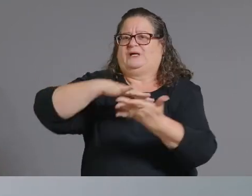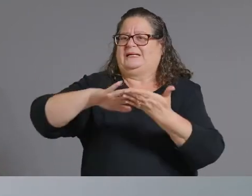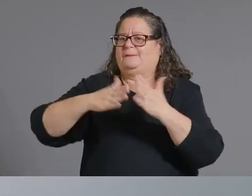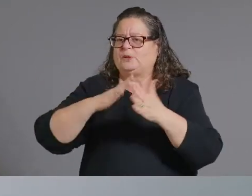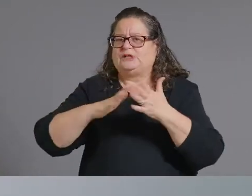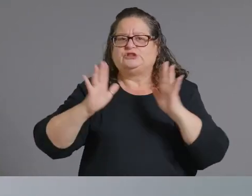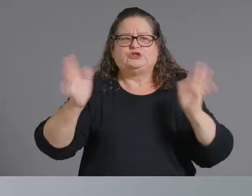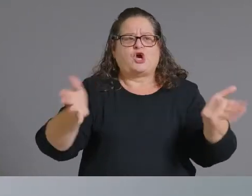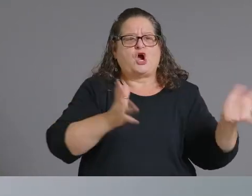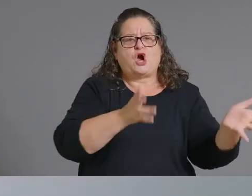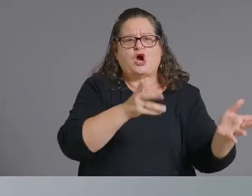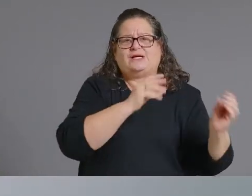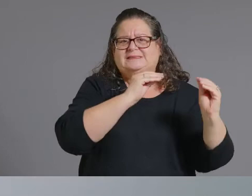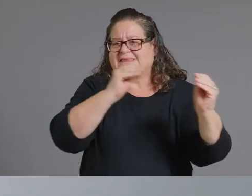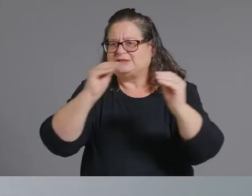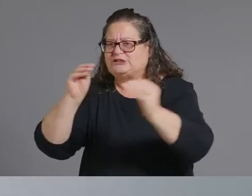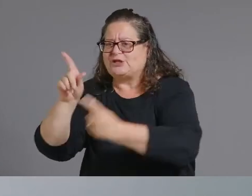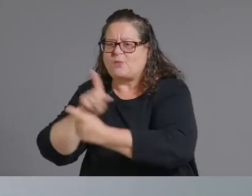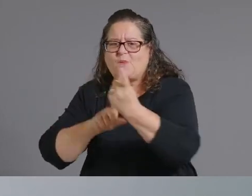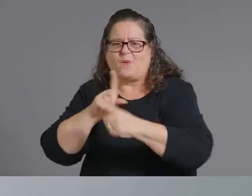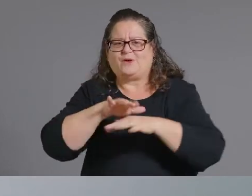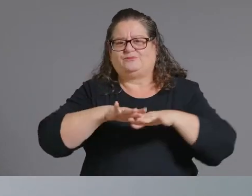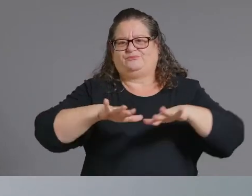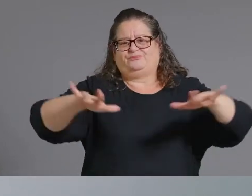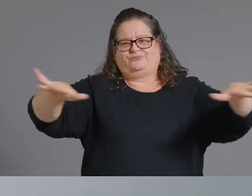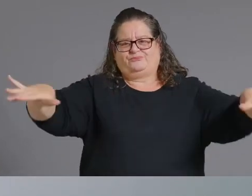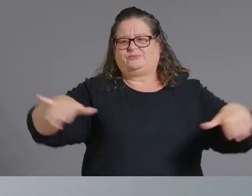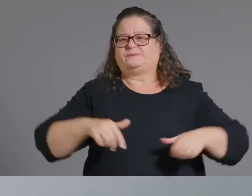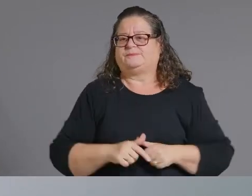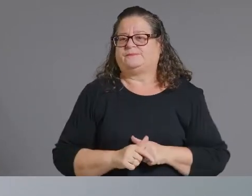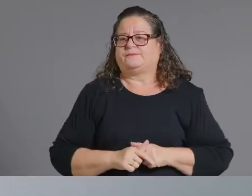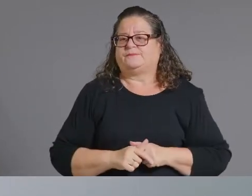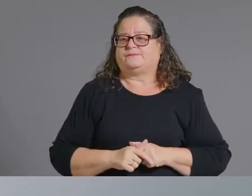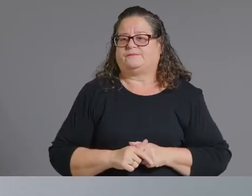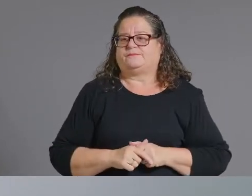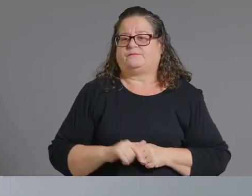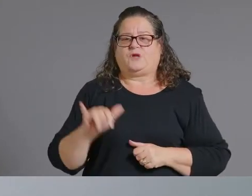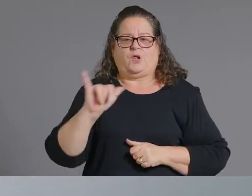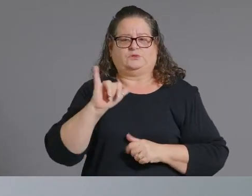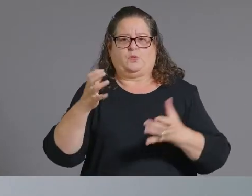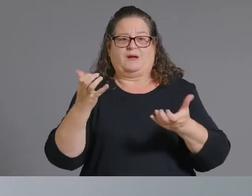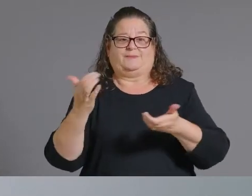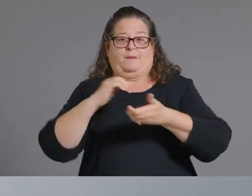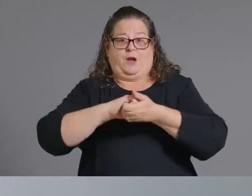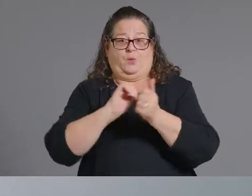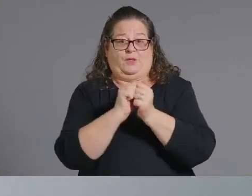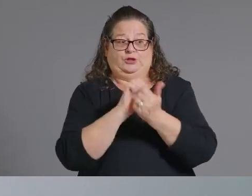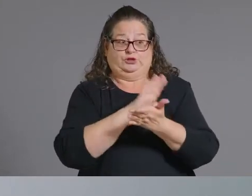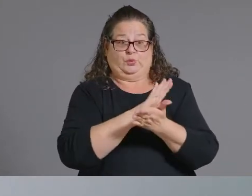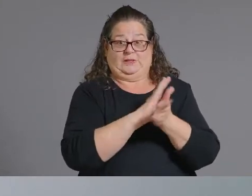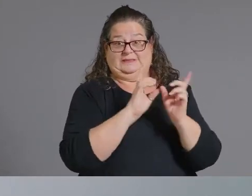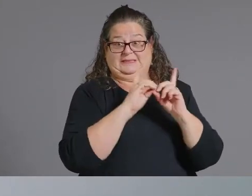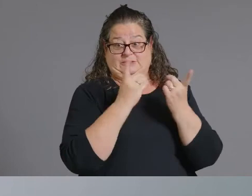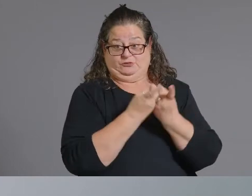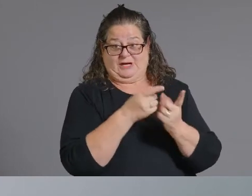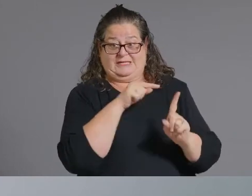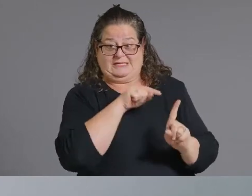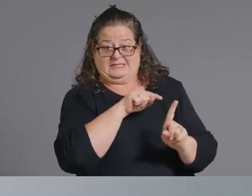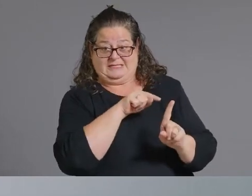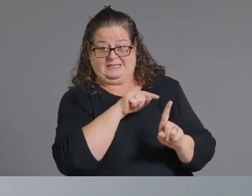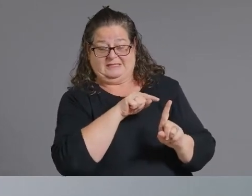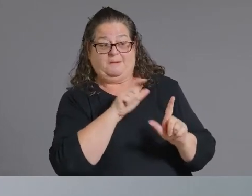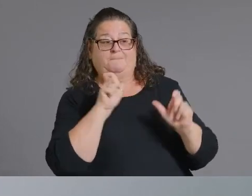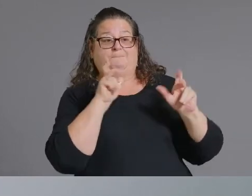is looking to work with our school districts for back to school vaccination events to get more of those adolescents vaccinated and hopefully